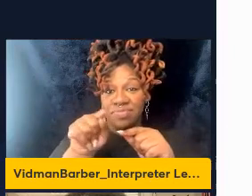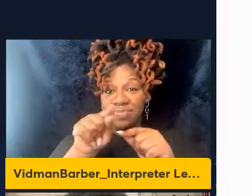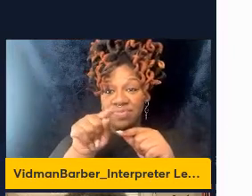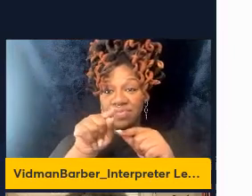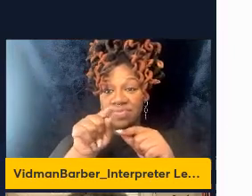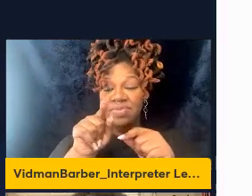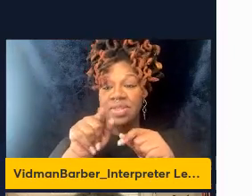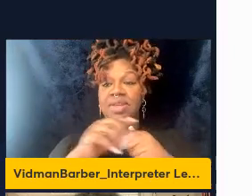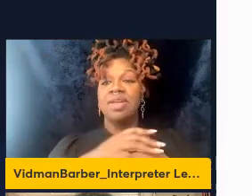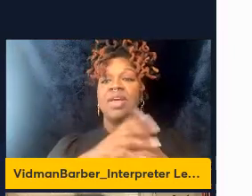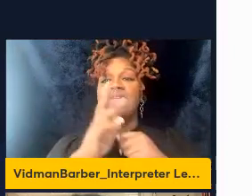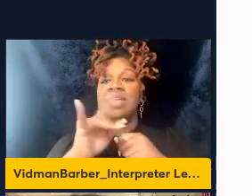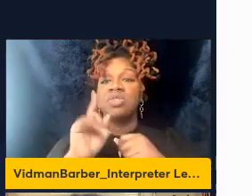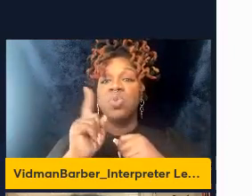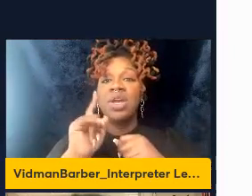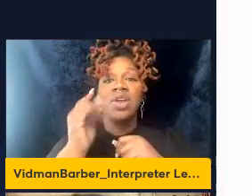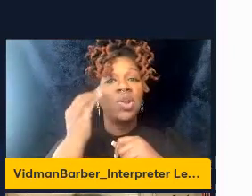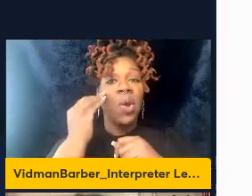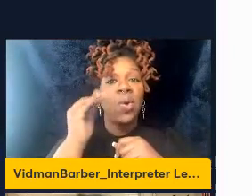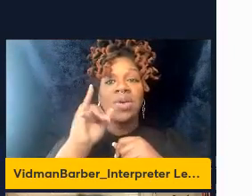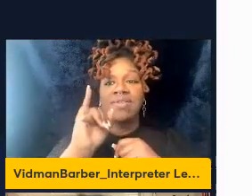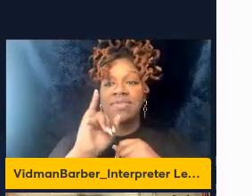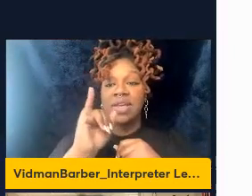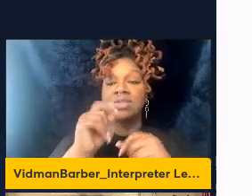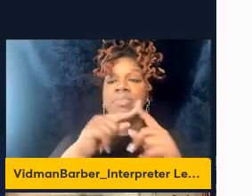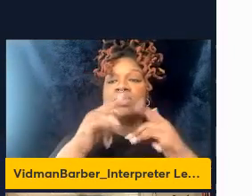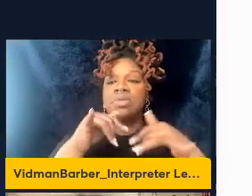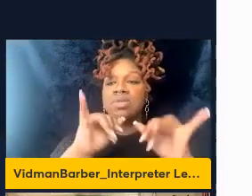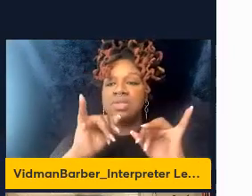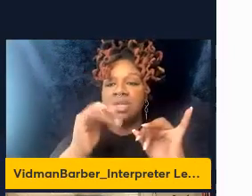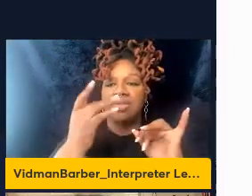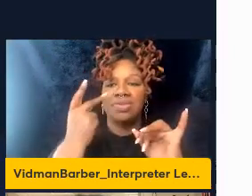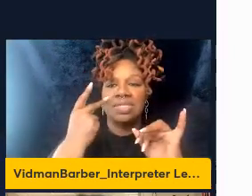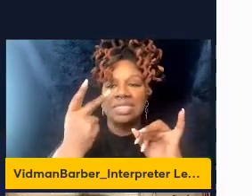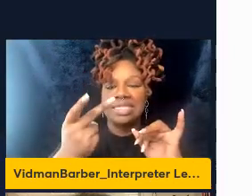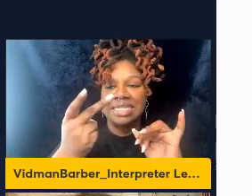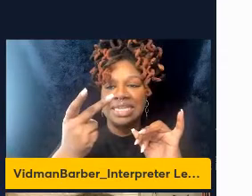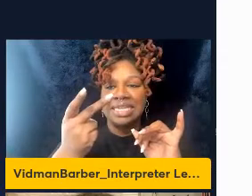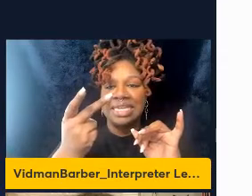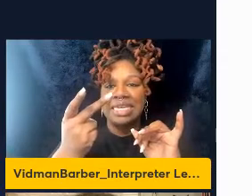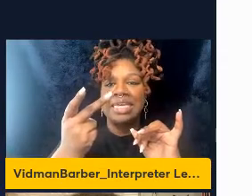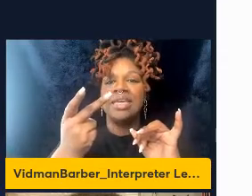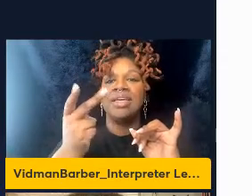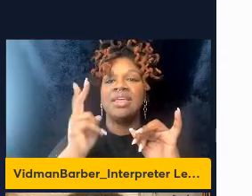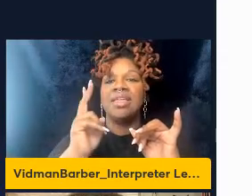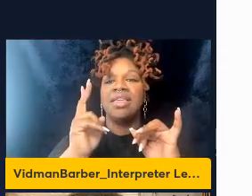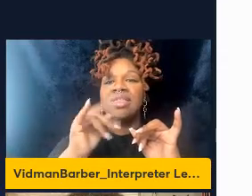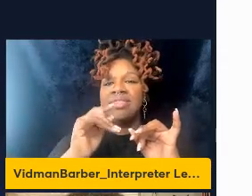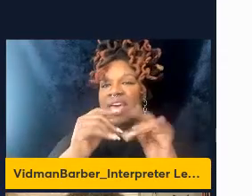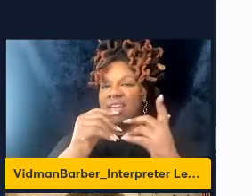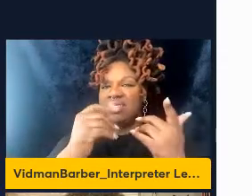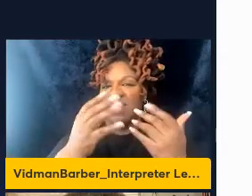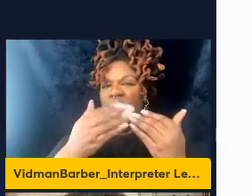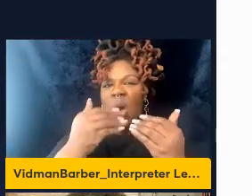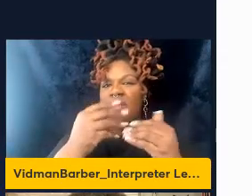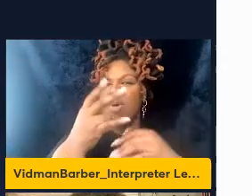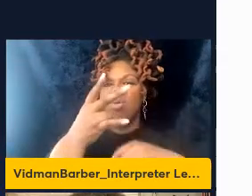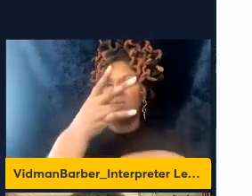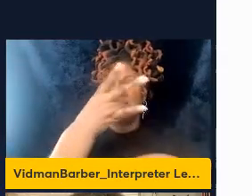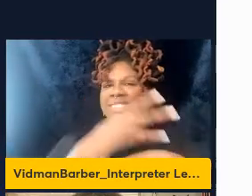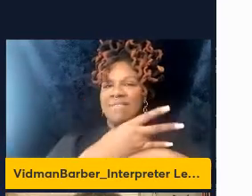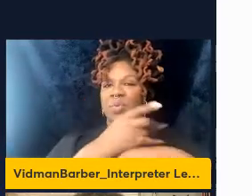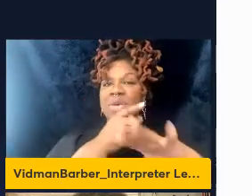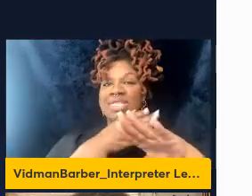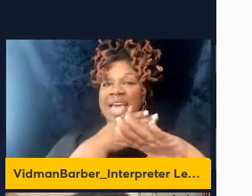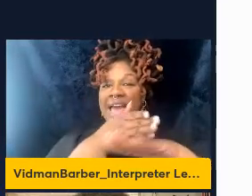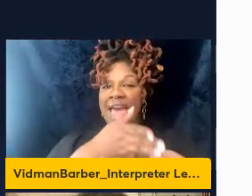reinfected but we can still see and now this point is almost seven weeks post-primary infection